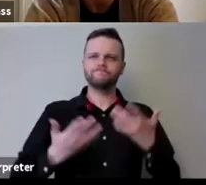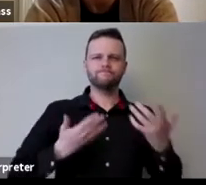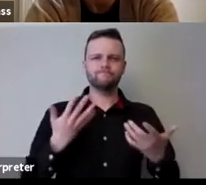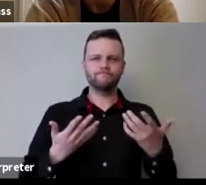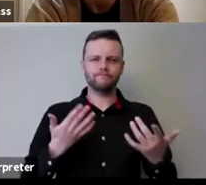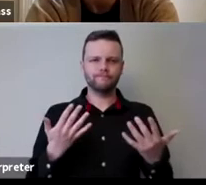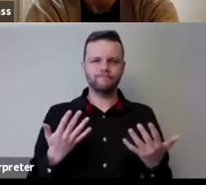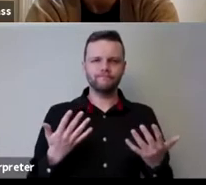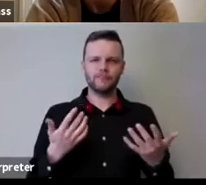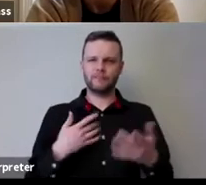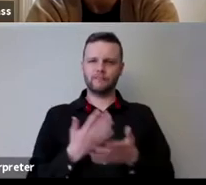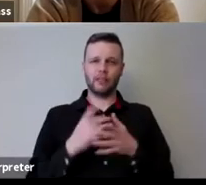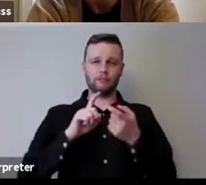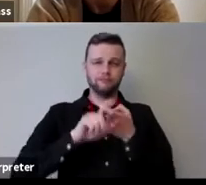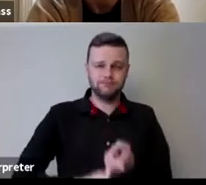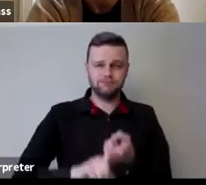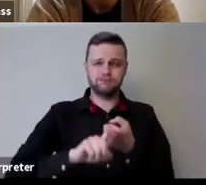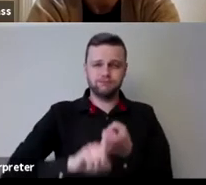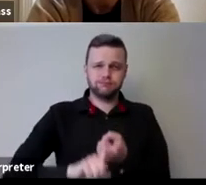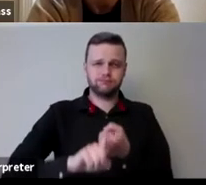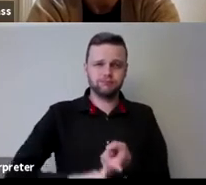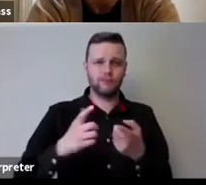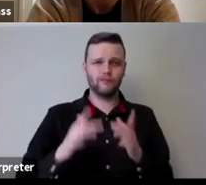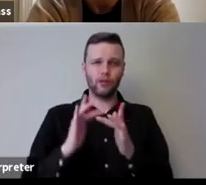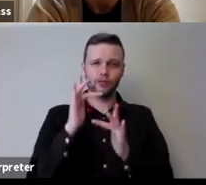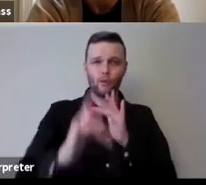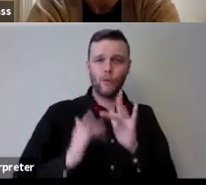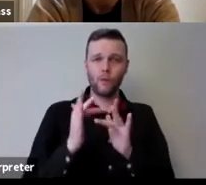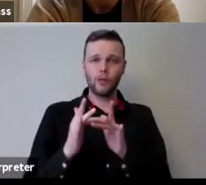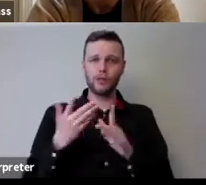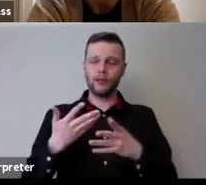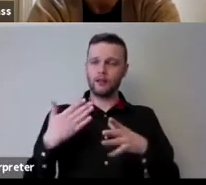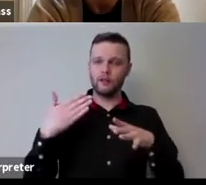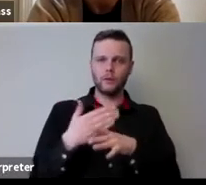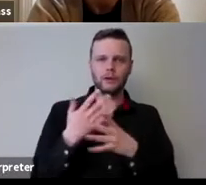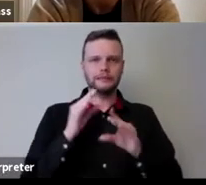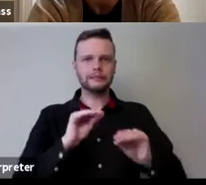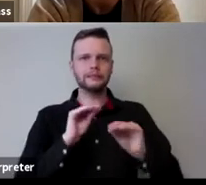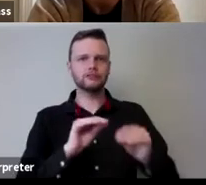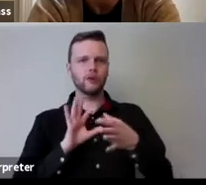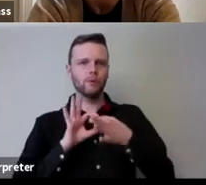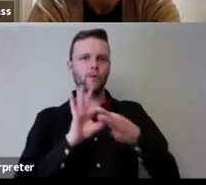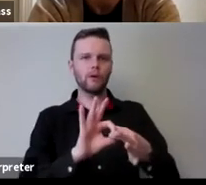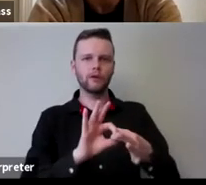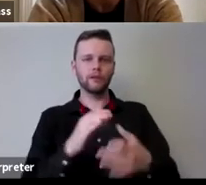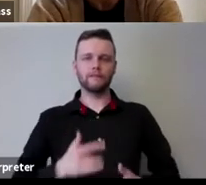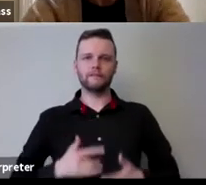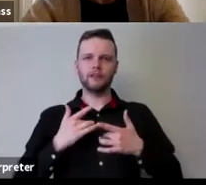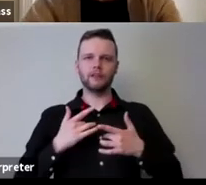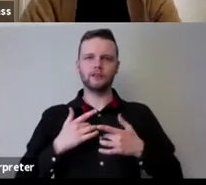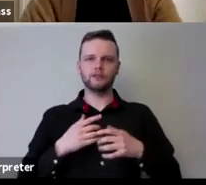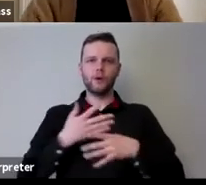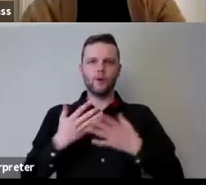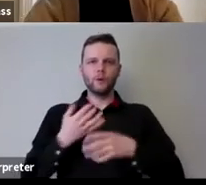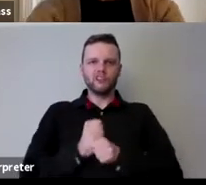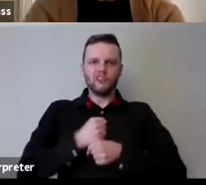uh dependent now upon this this same online um ways of teaching and engaging with people that they're in a permanent state of stress